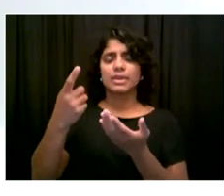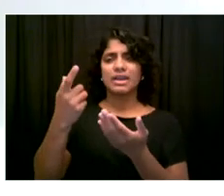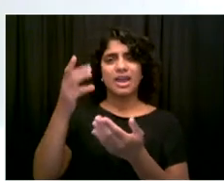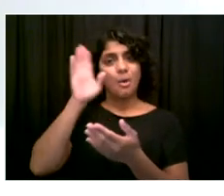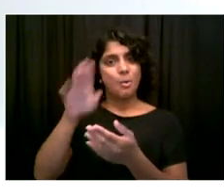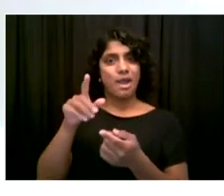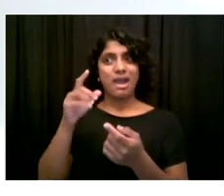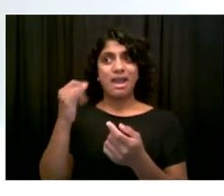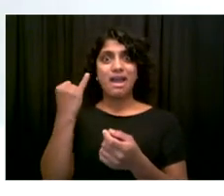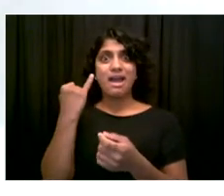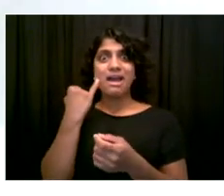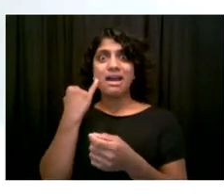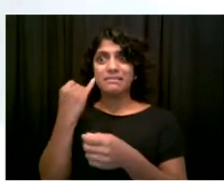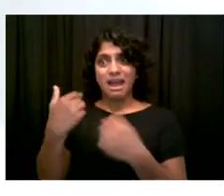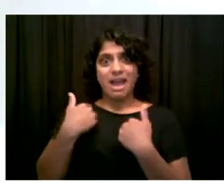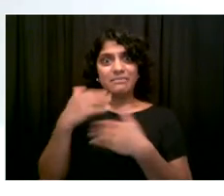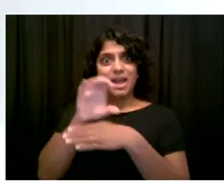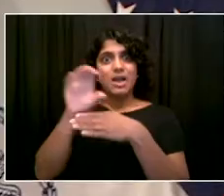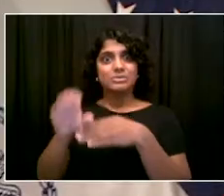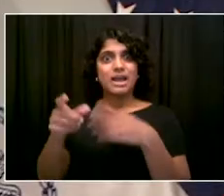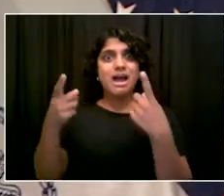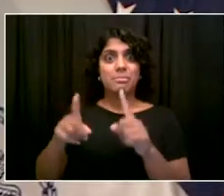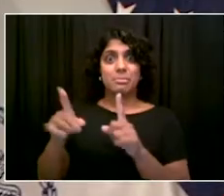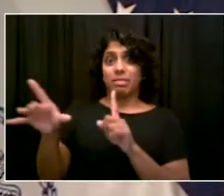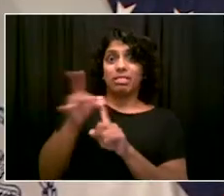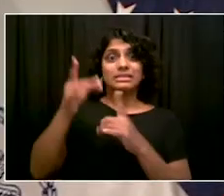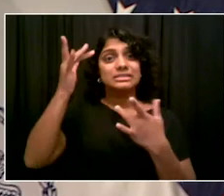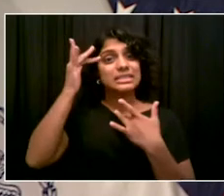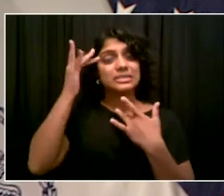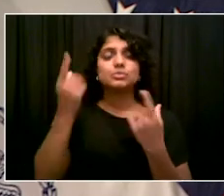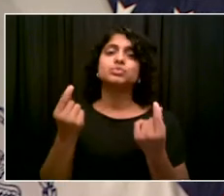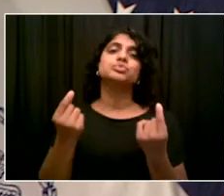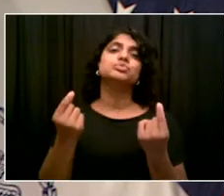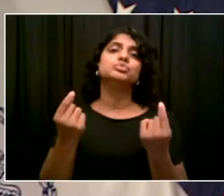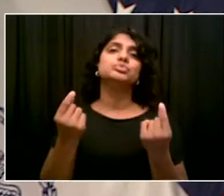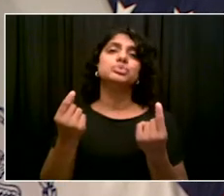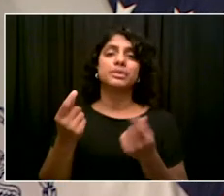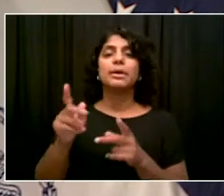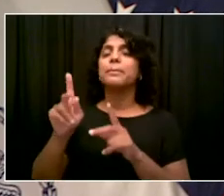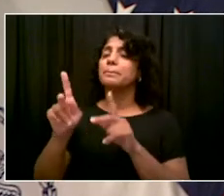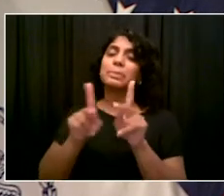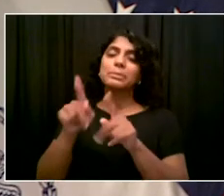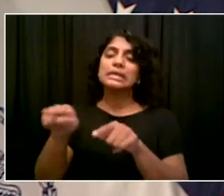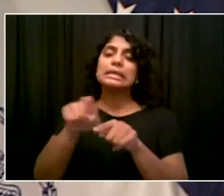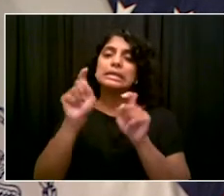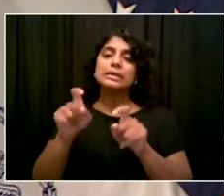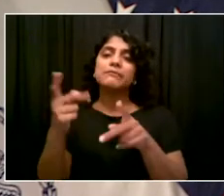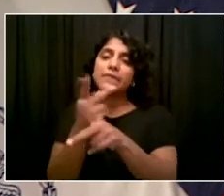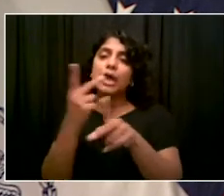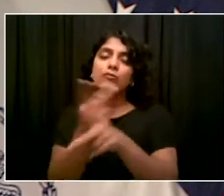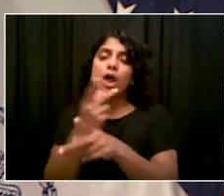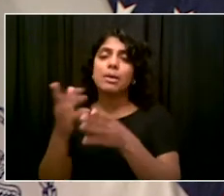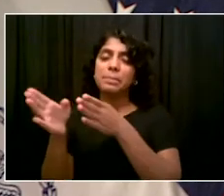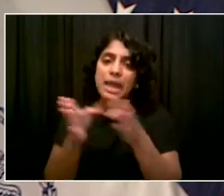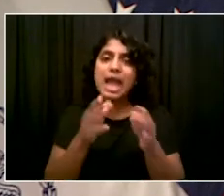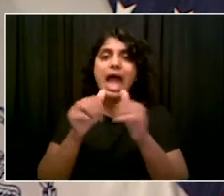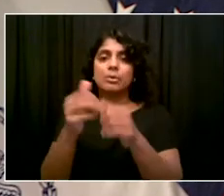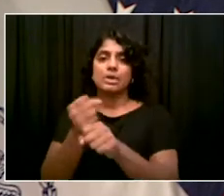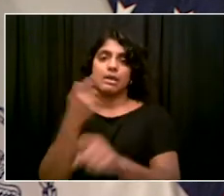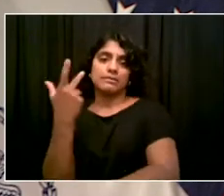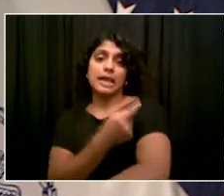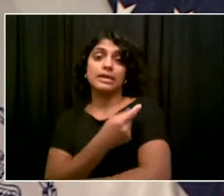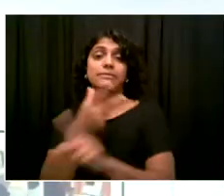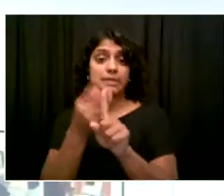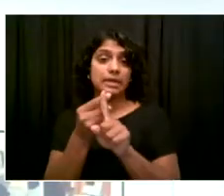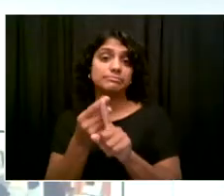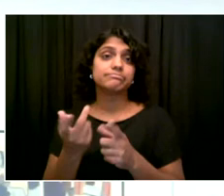forward for vaccination. Thank you, sir. Thank you. Go ahead, Dr. Choksi. Thank you. And just to answer